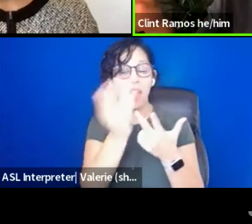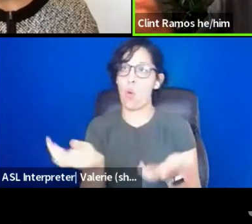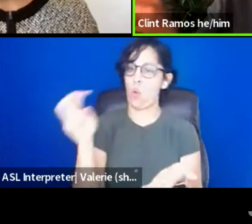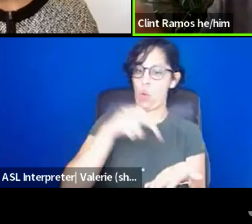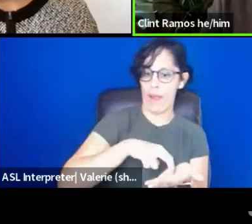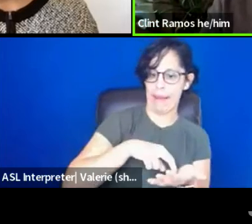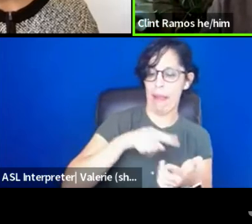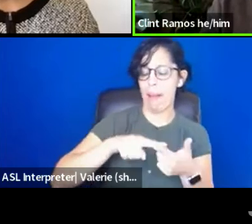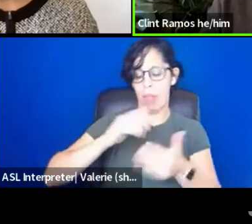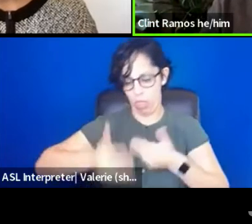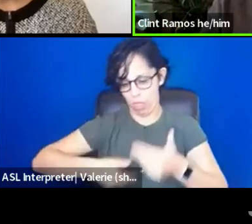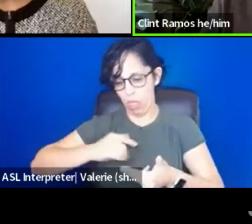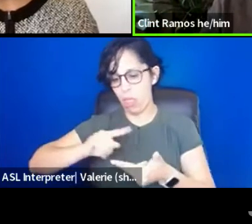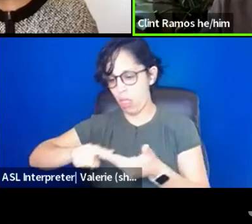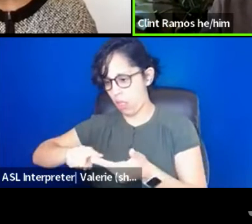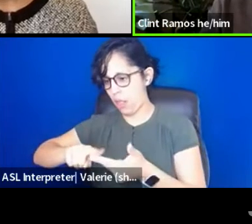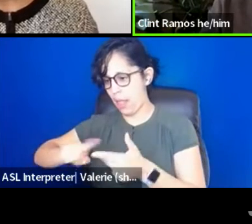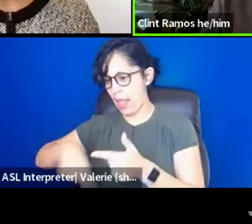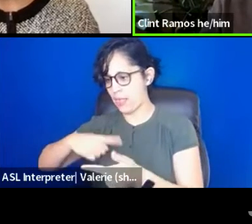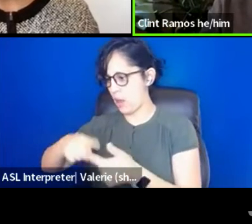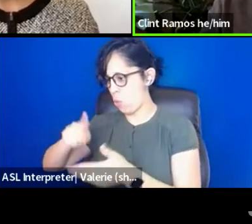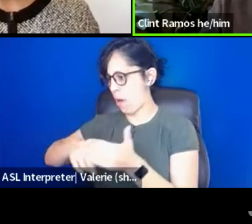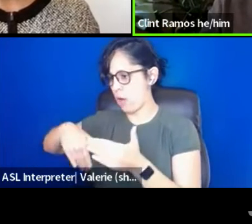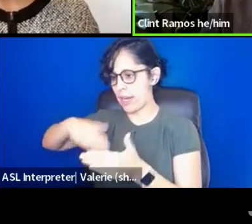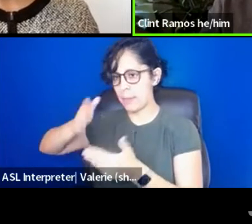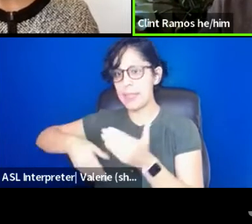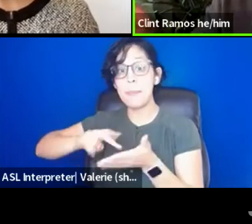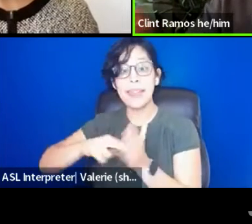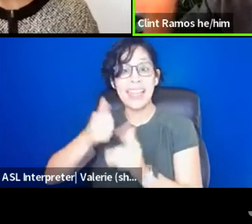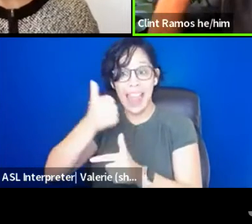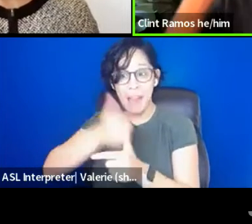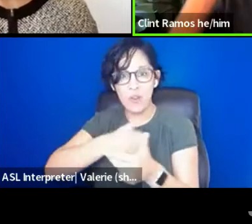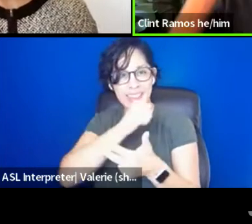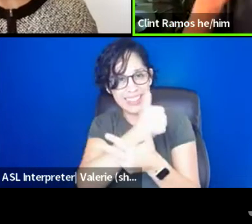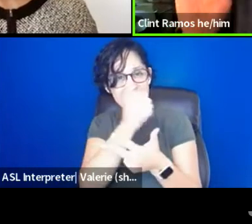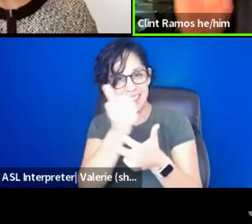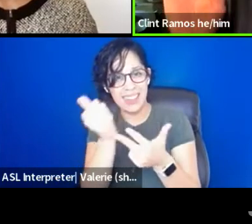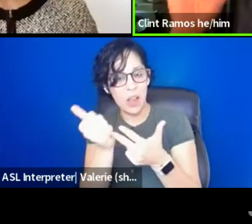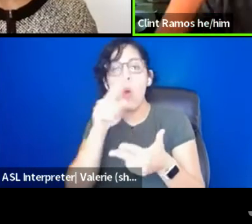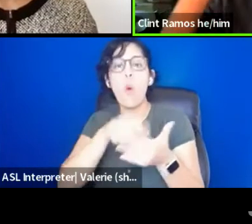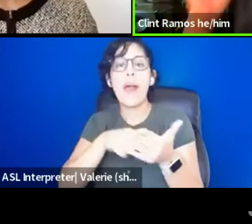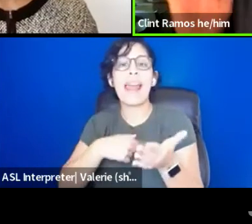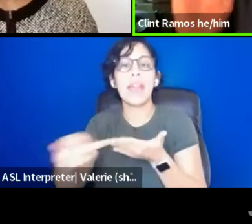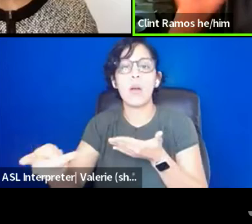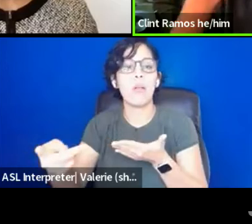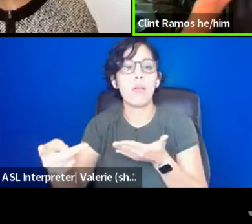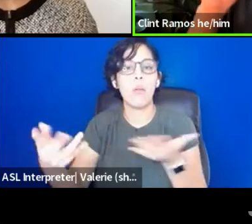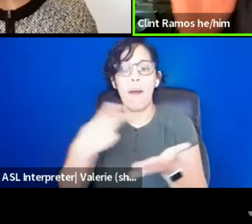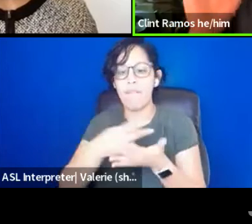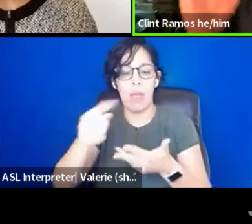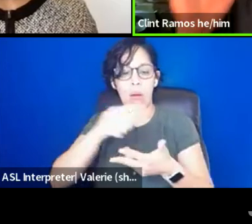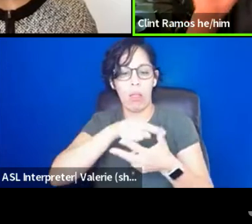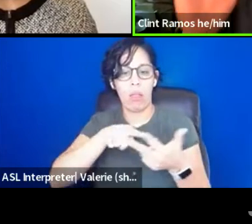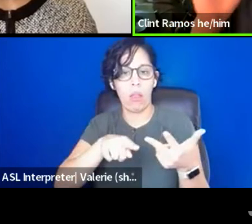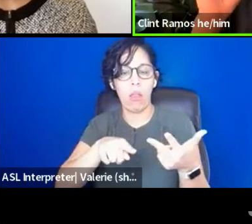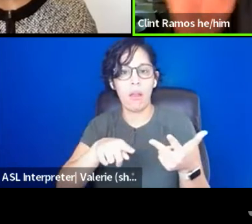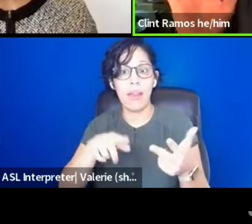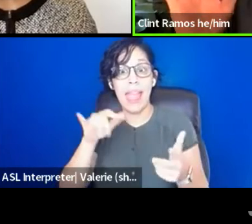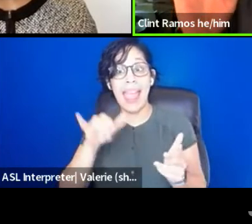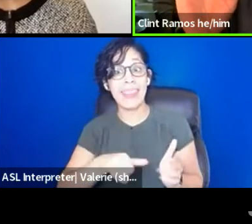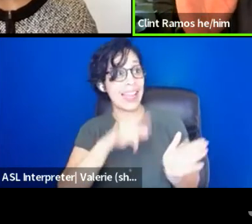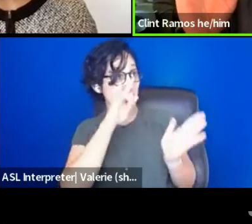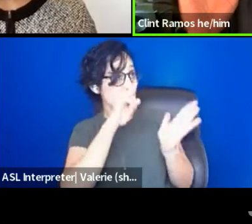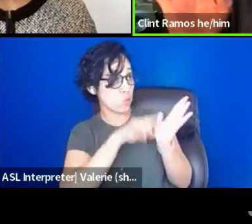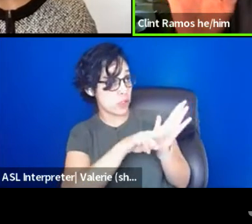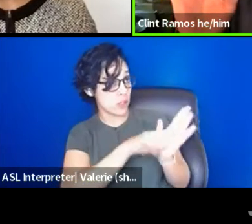actually failing, right? And this relates to like the studies that have been done on scarcity